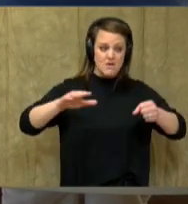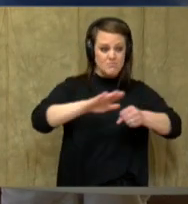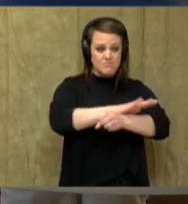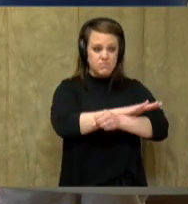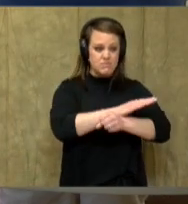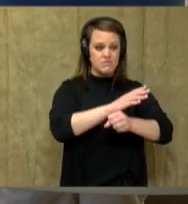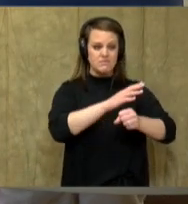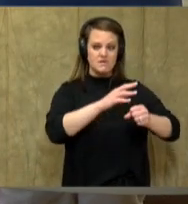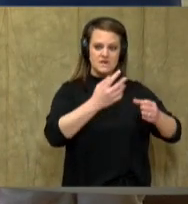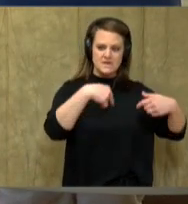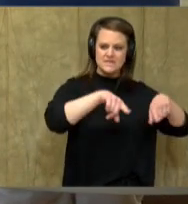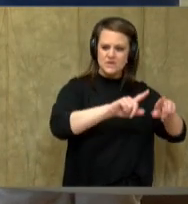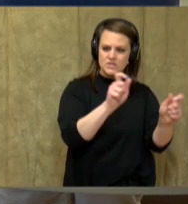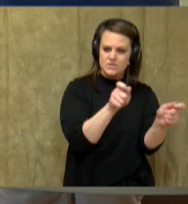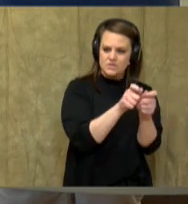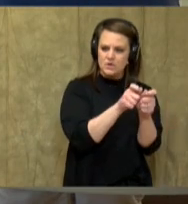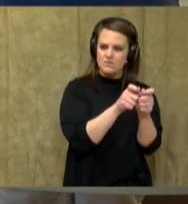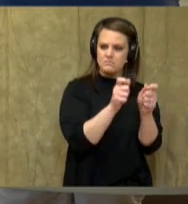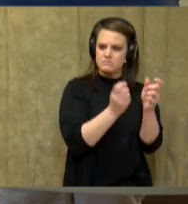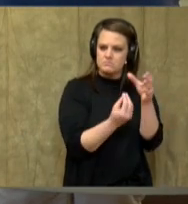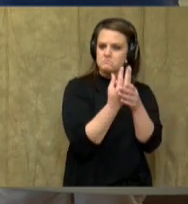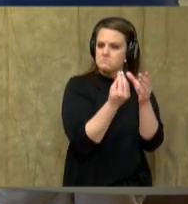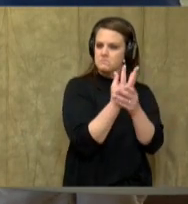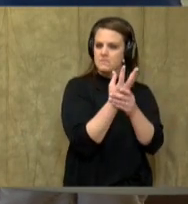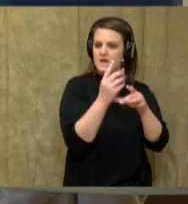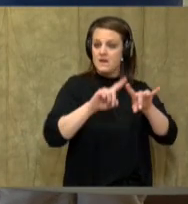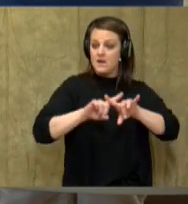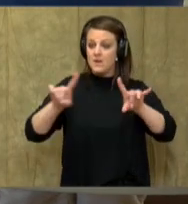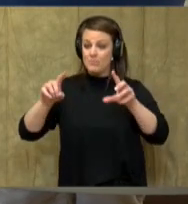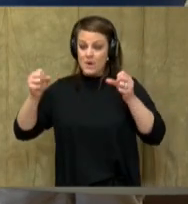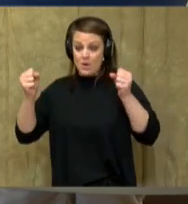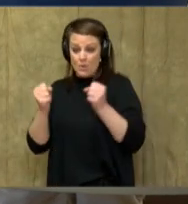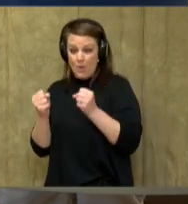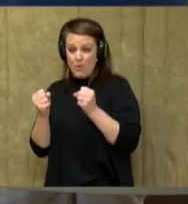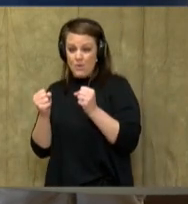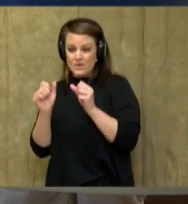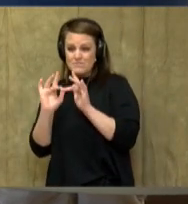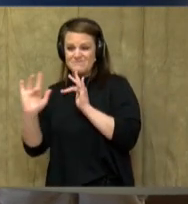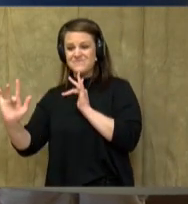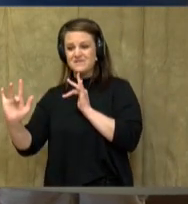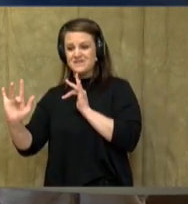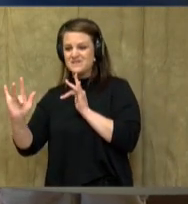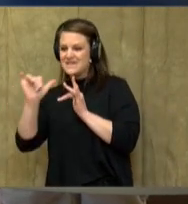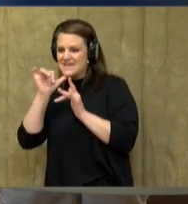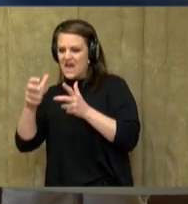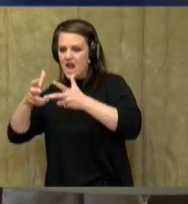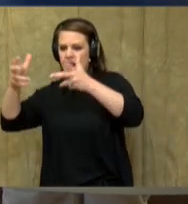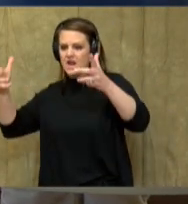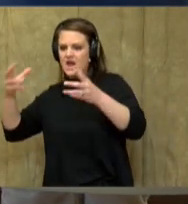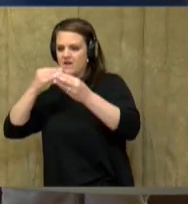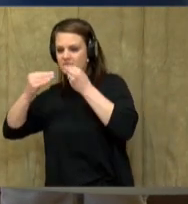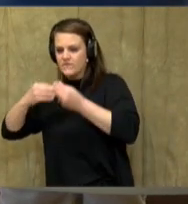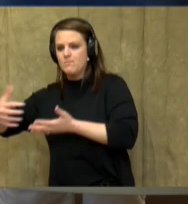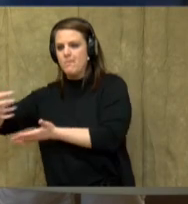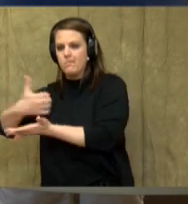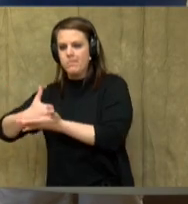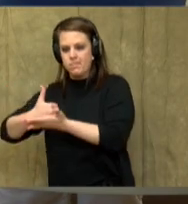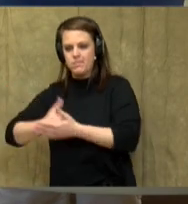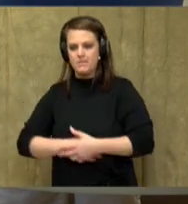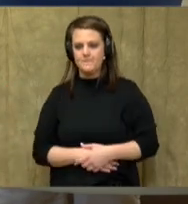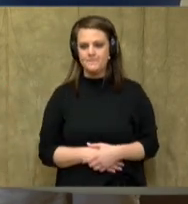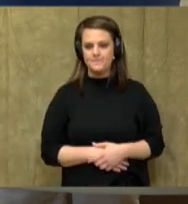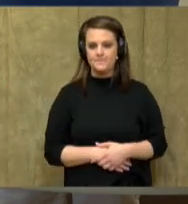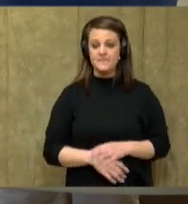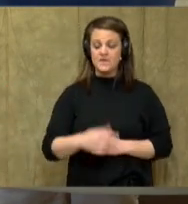different seasons. During the colder months, there wasn't as much food to gather. So, we see